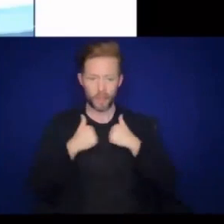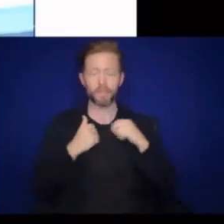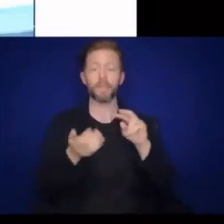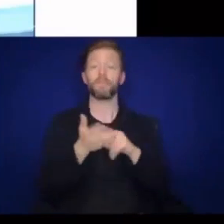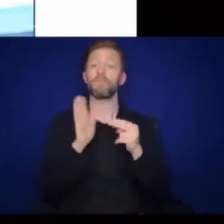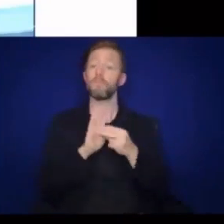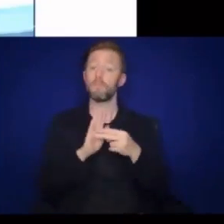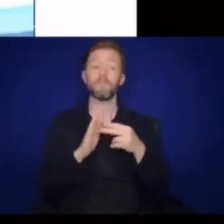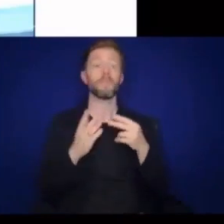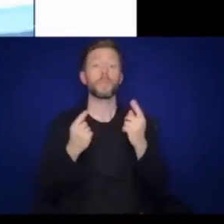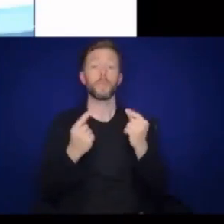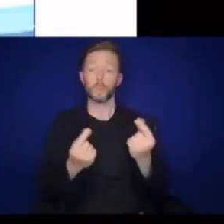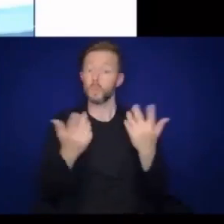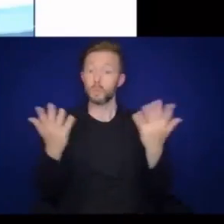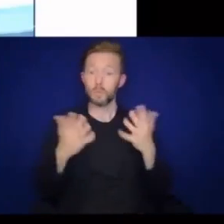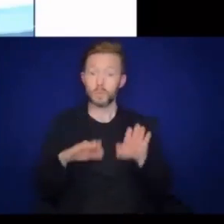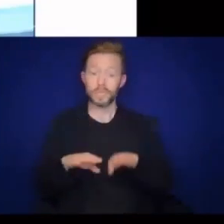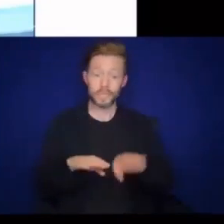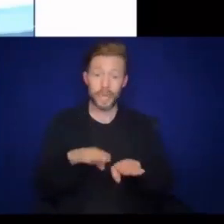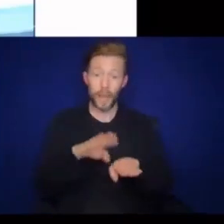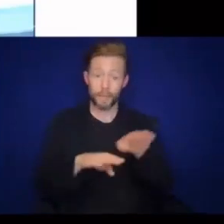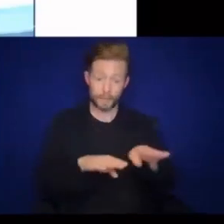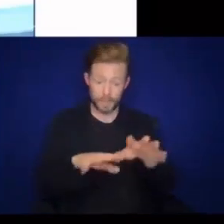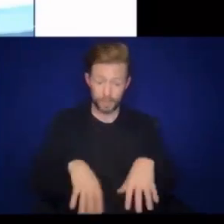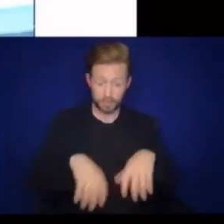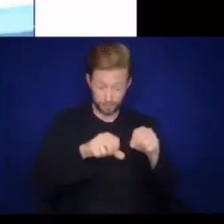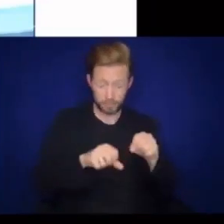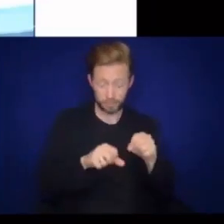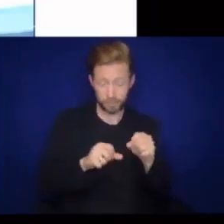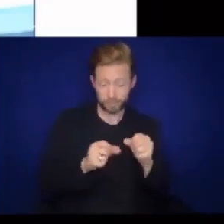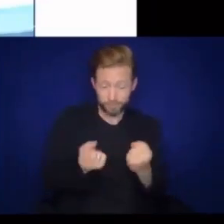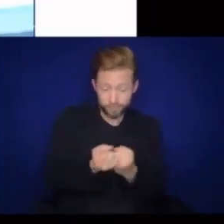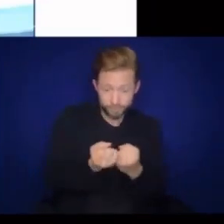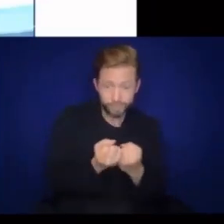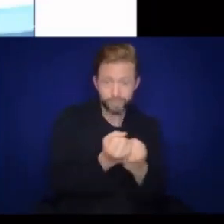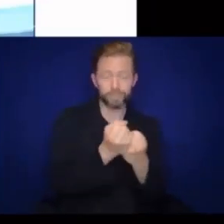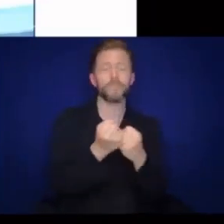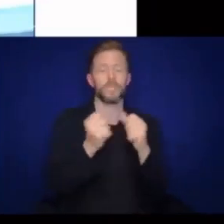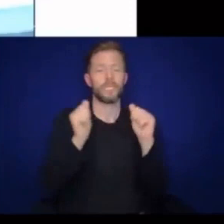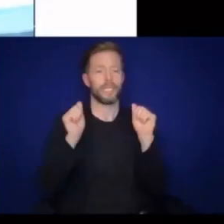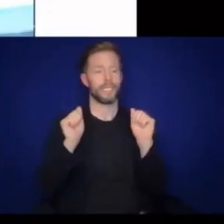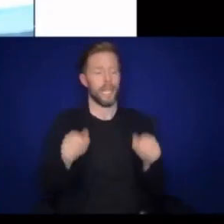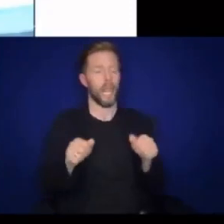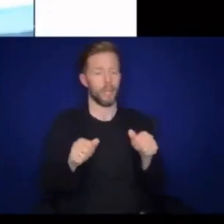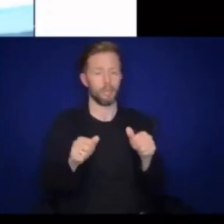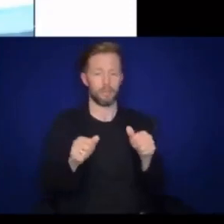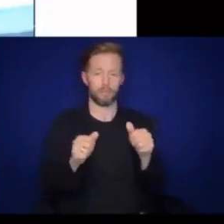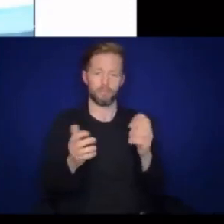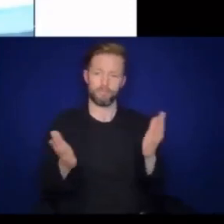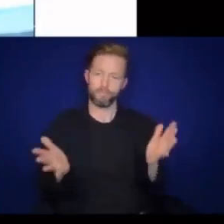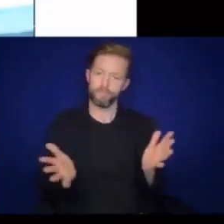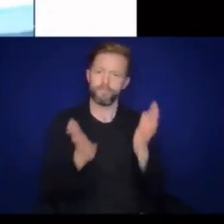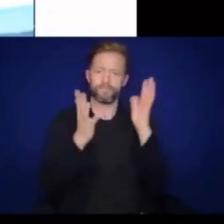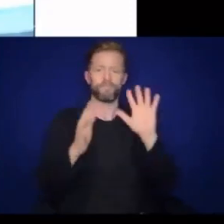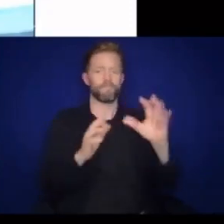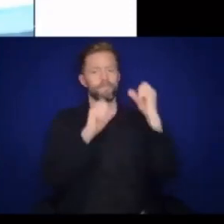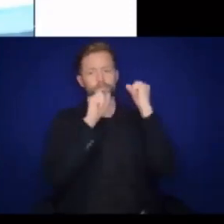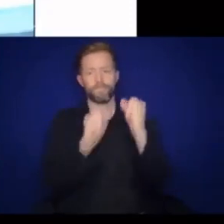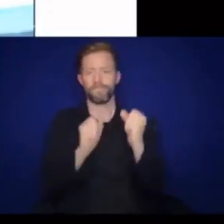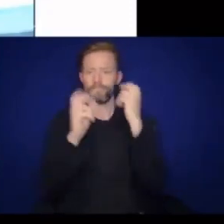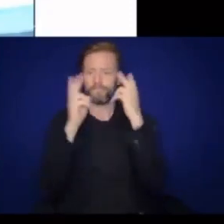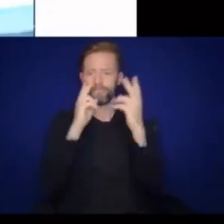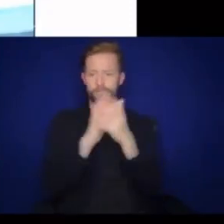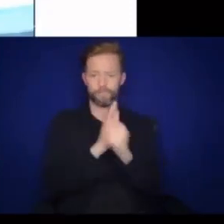So steps taking during this time can really ensure strong visual skills.